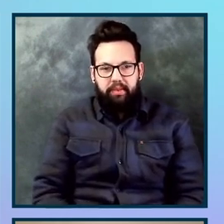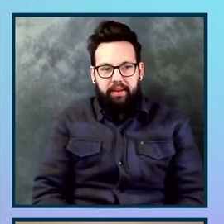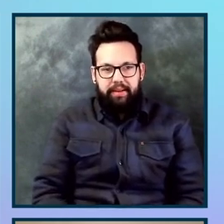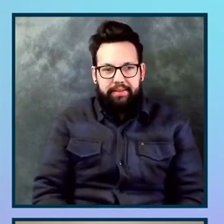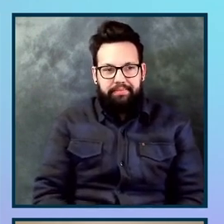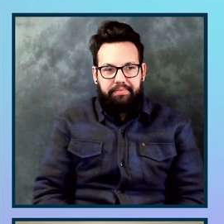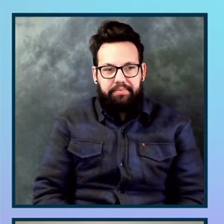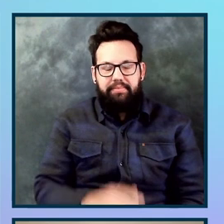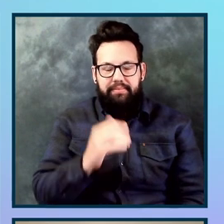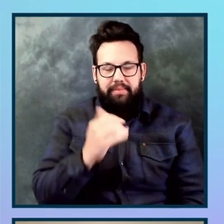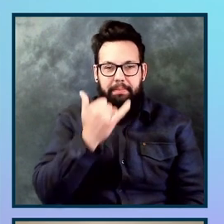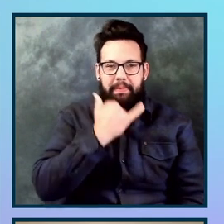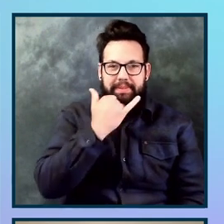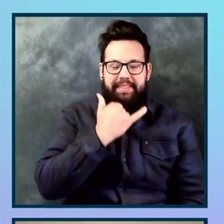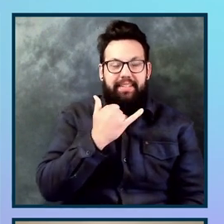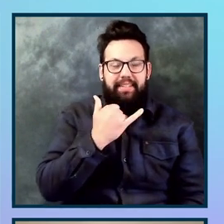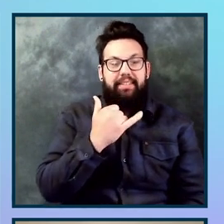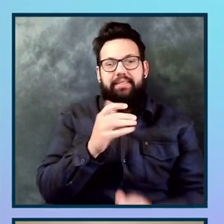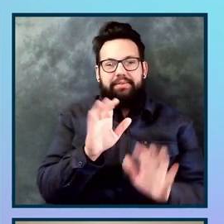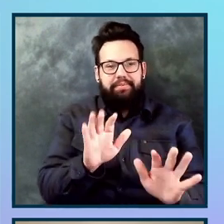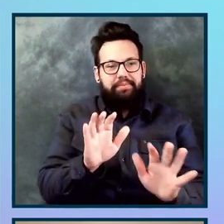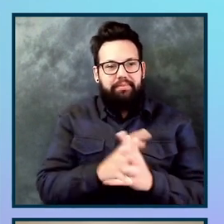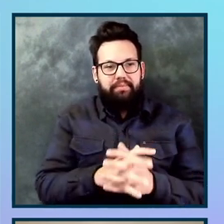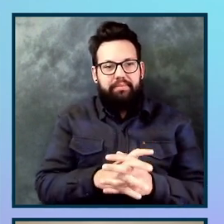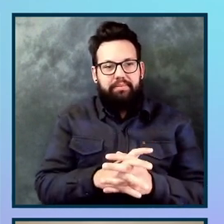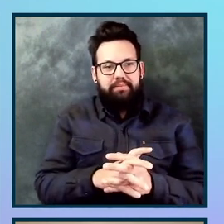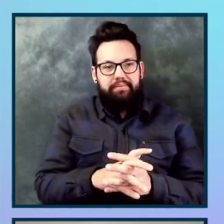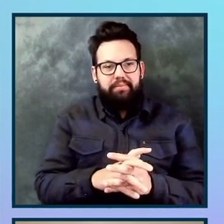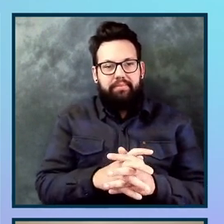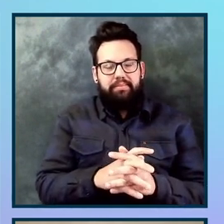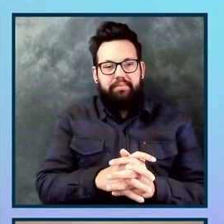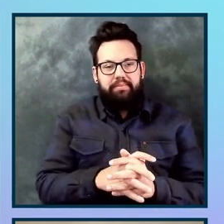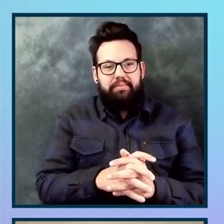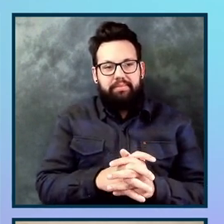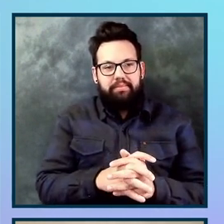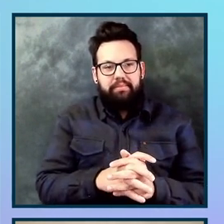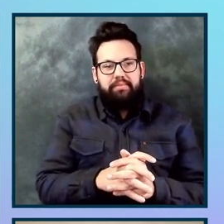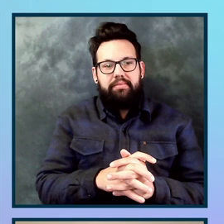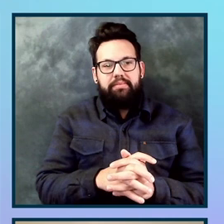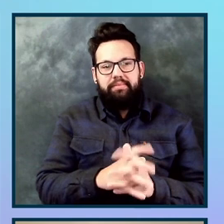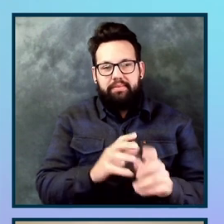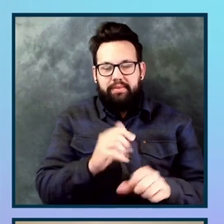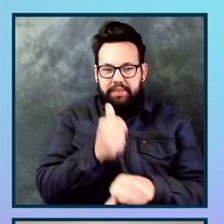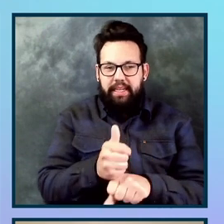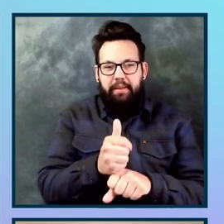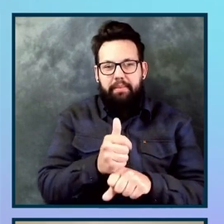made a mistake. I'm going to check out a branch because I want to set up a pull request.